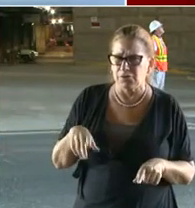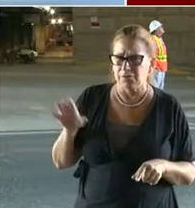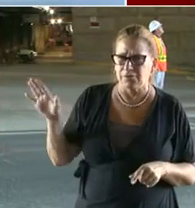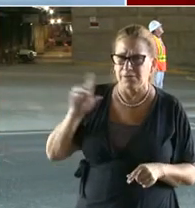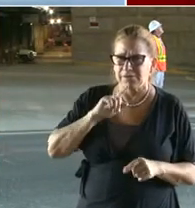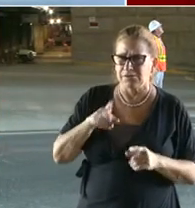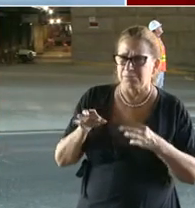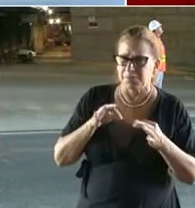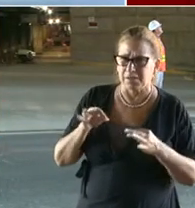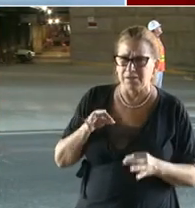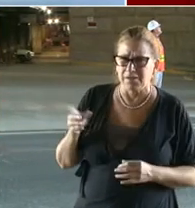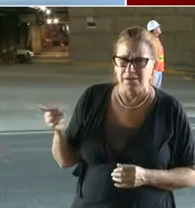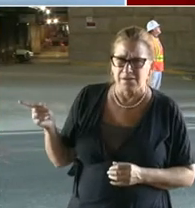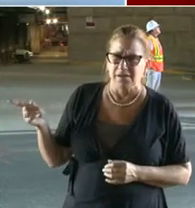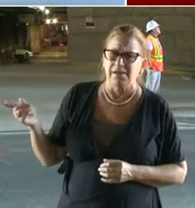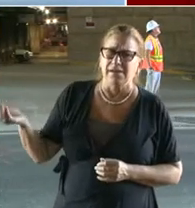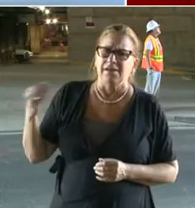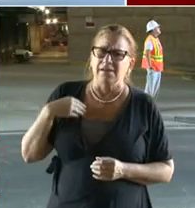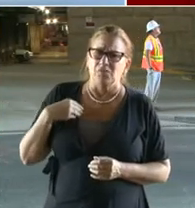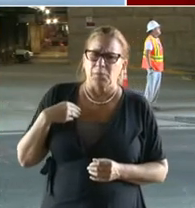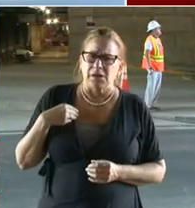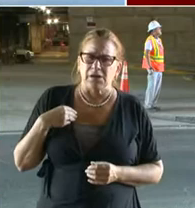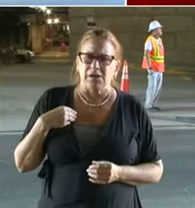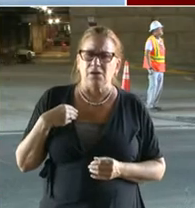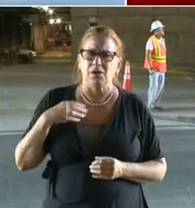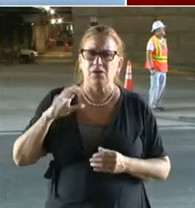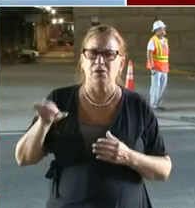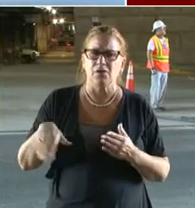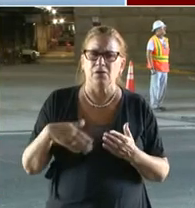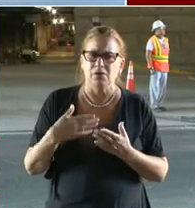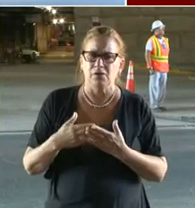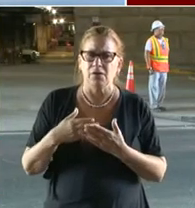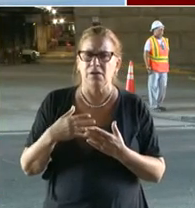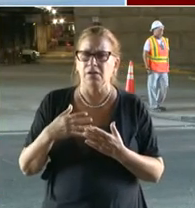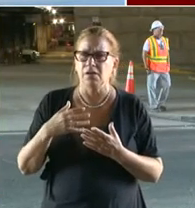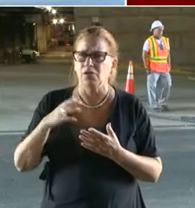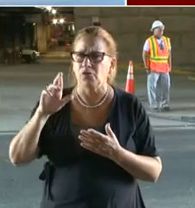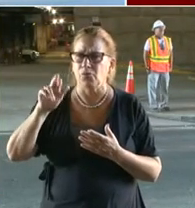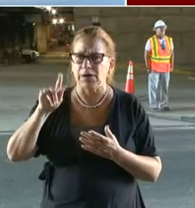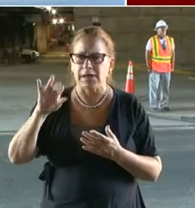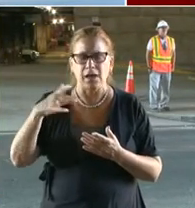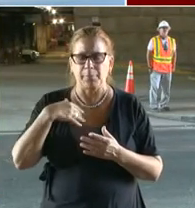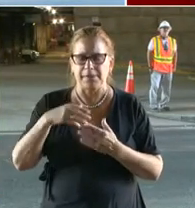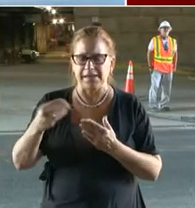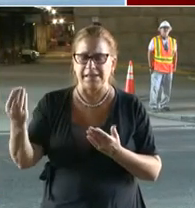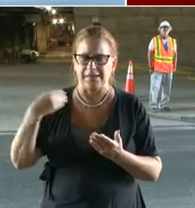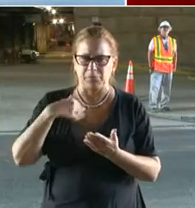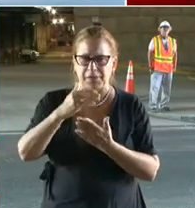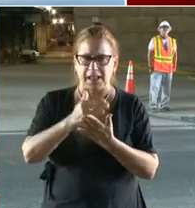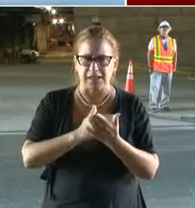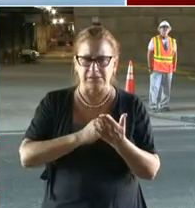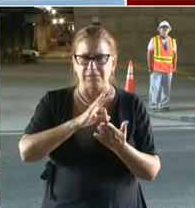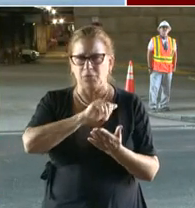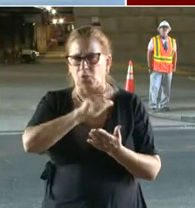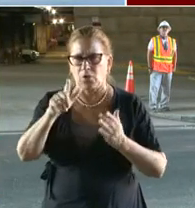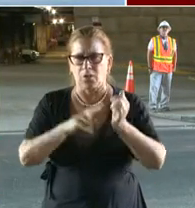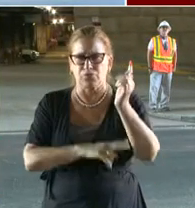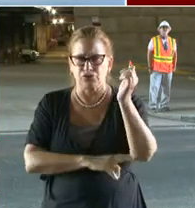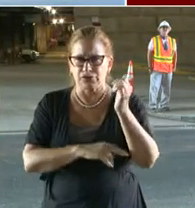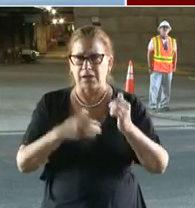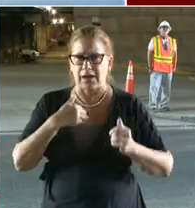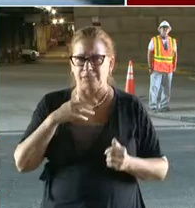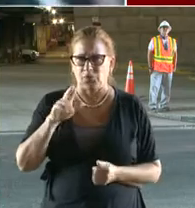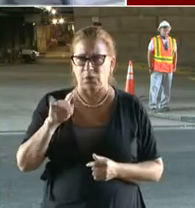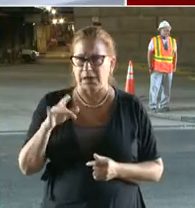can you just provide us a list of the ratings of every single bridge and tunnel that you have so we know what they are? Is that readily available to anybody who looks